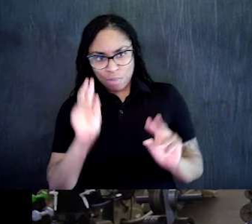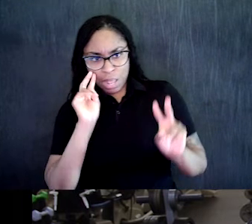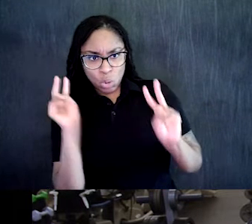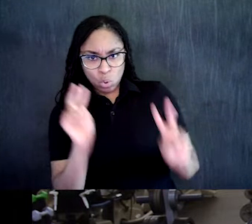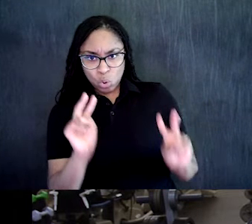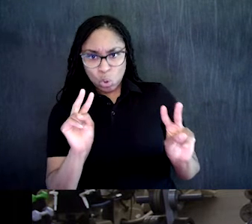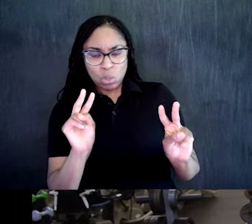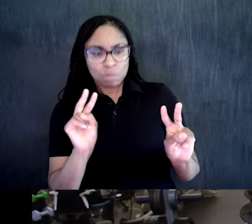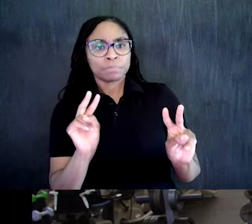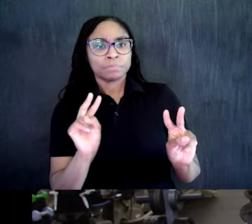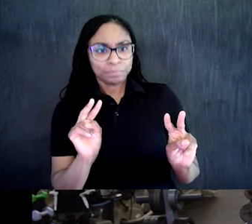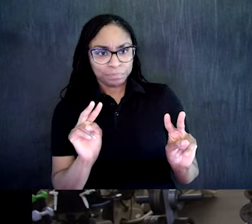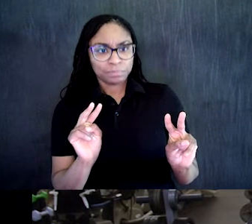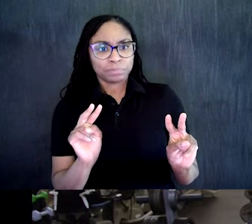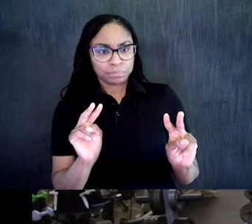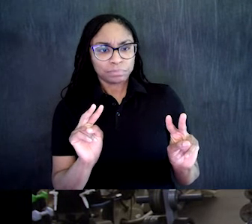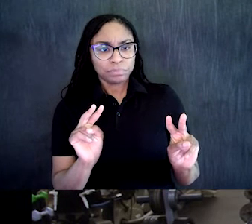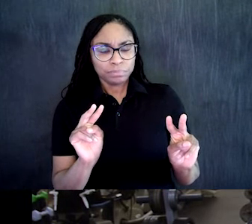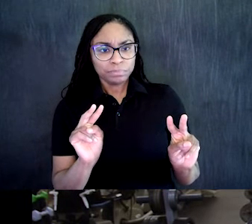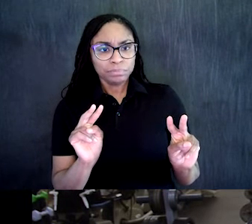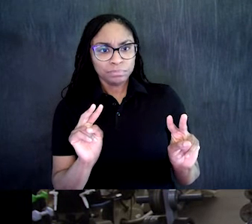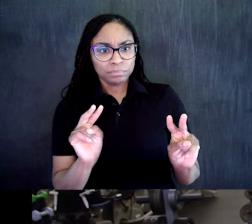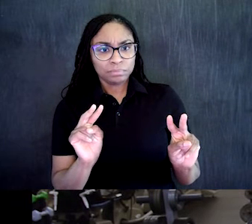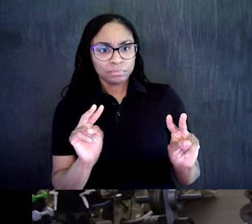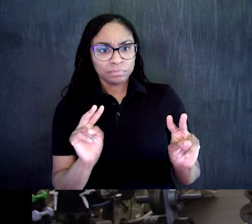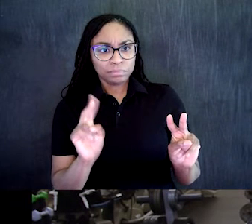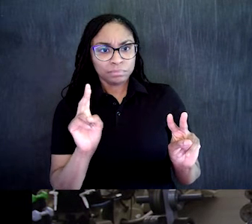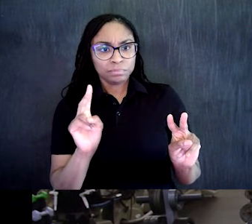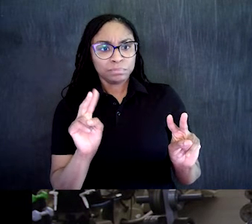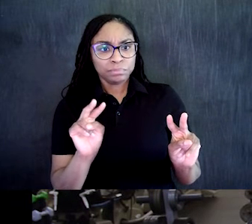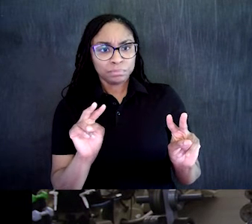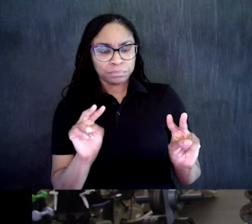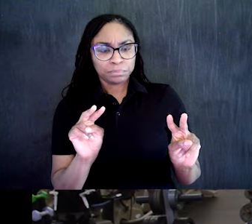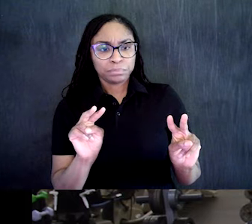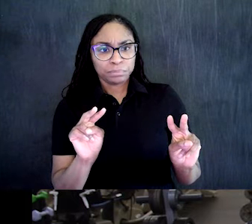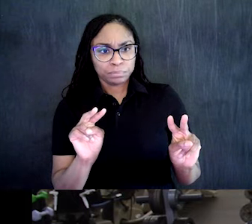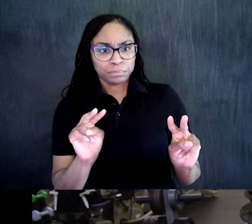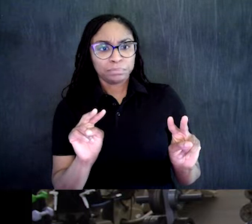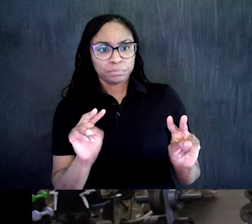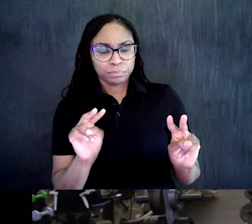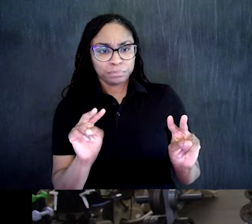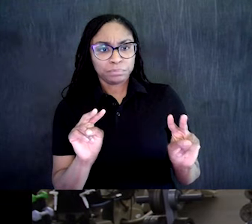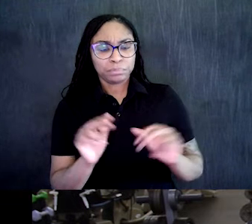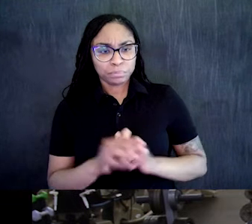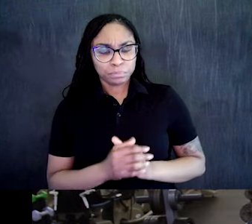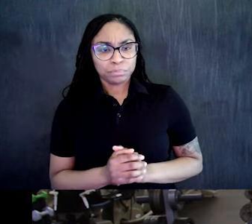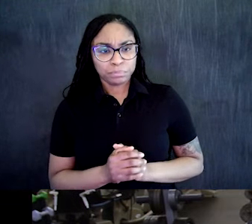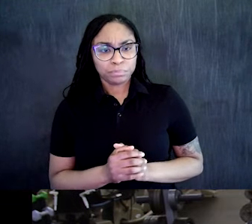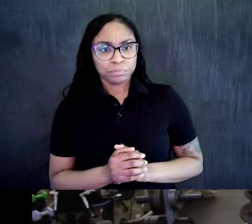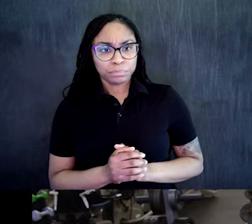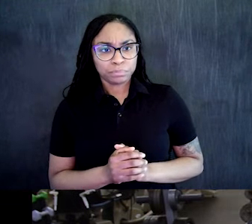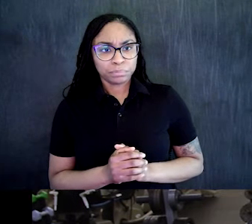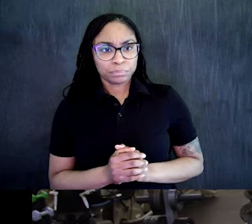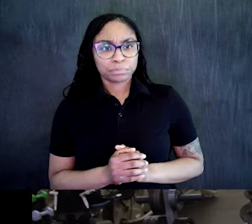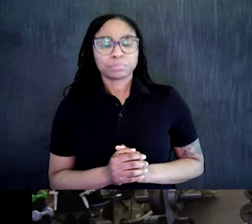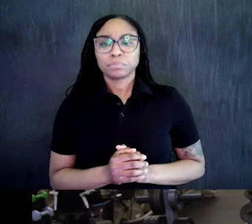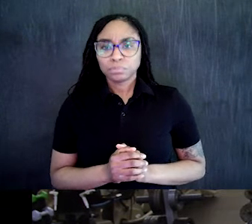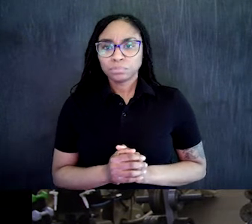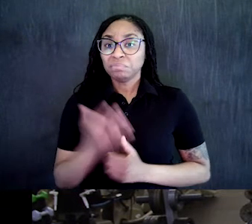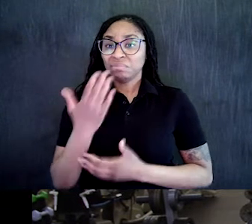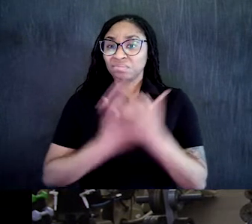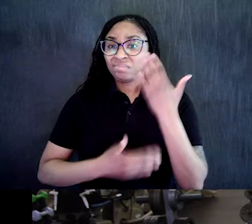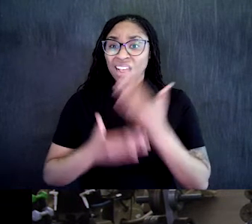up the exercises again, please feel free to use that. If you need a little assistance, especially for balance, can use a chair, you can use a table,